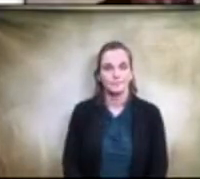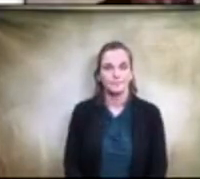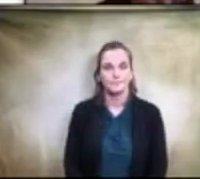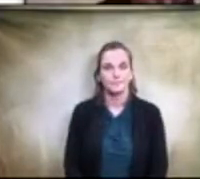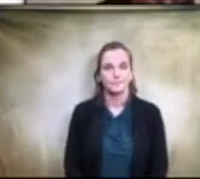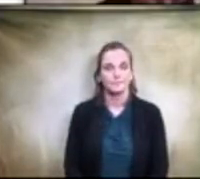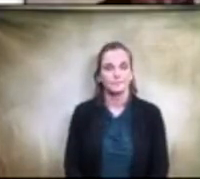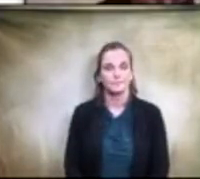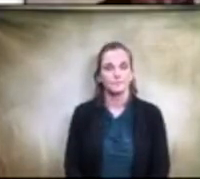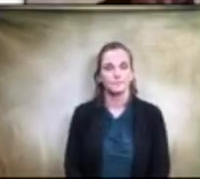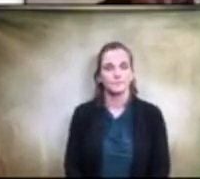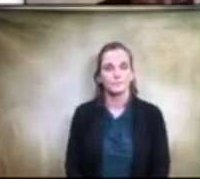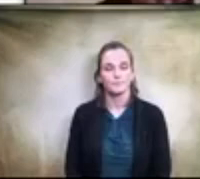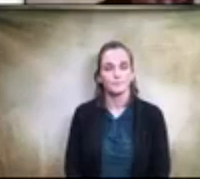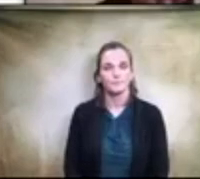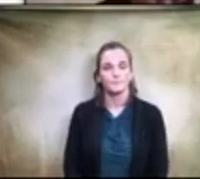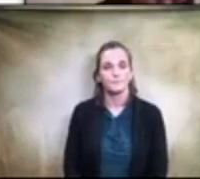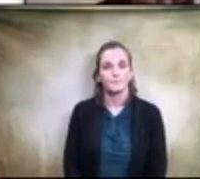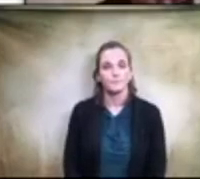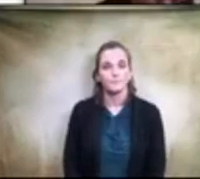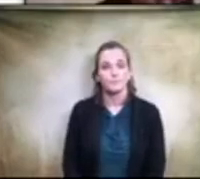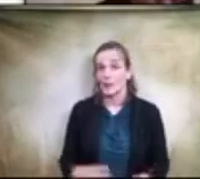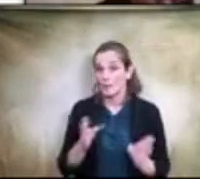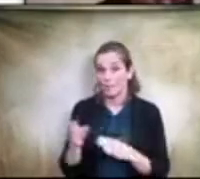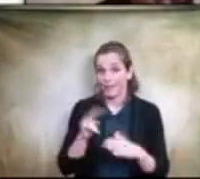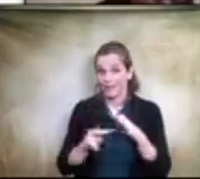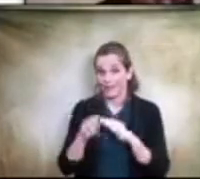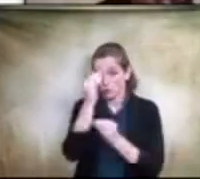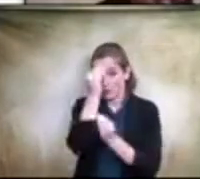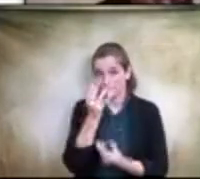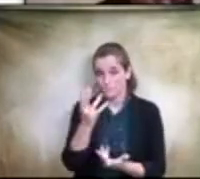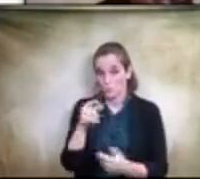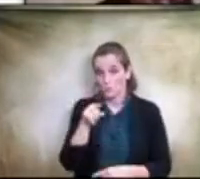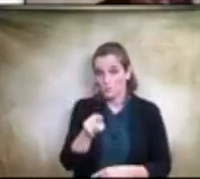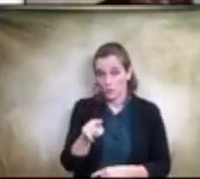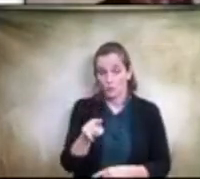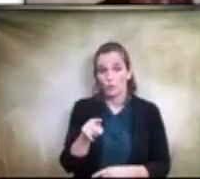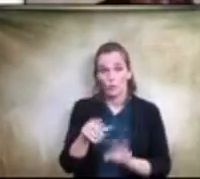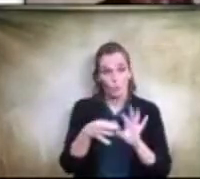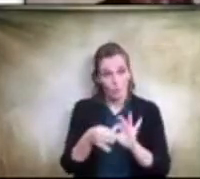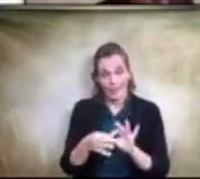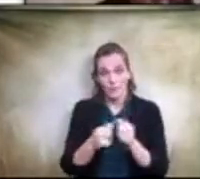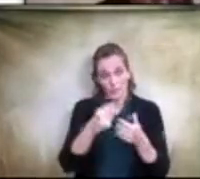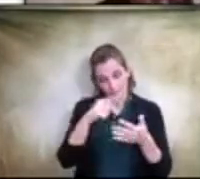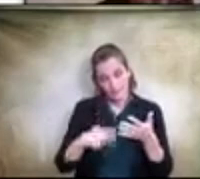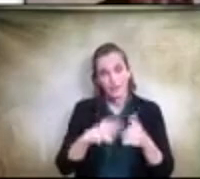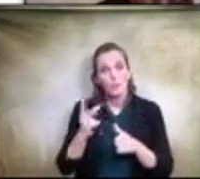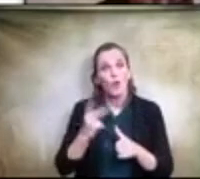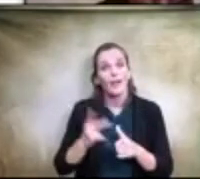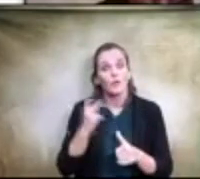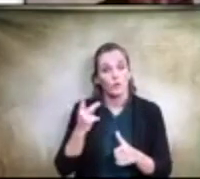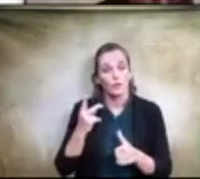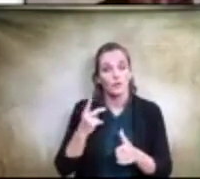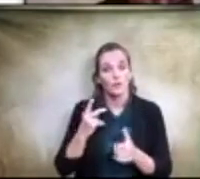And what we're looking to do is simply to inform you with regard to all of the priority projects that we're looking at with regard